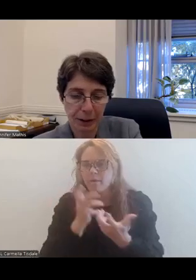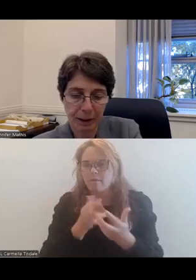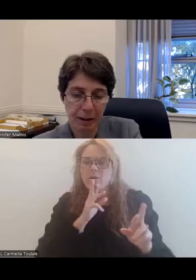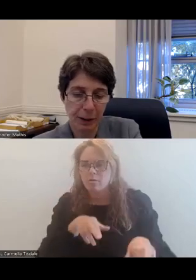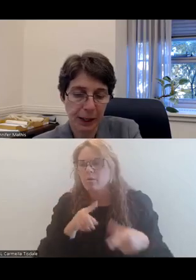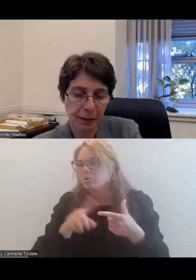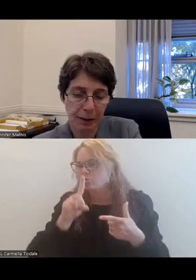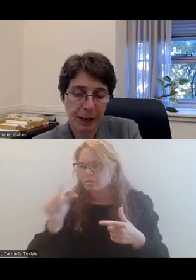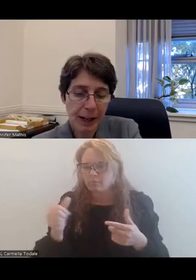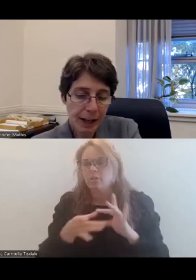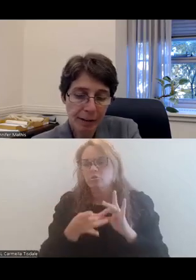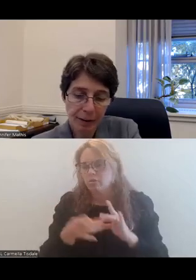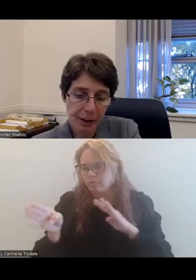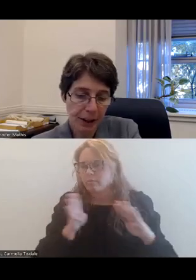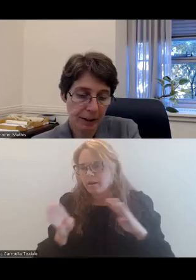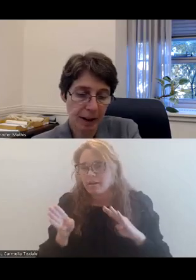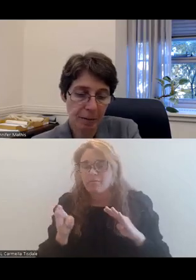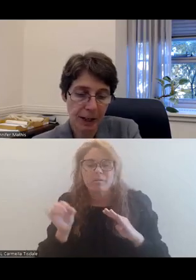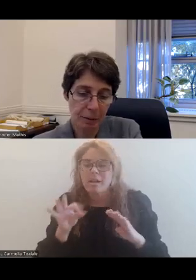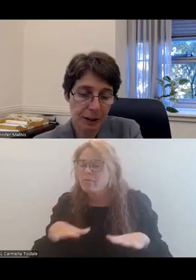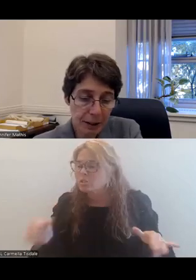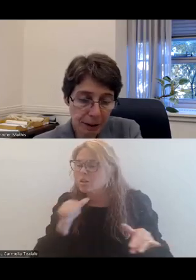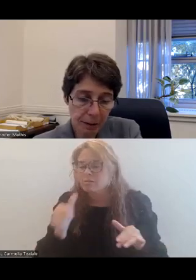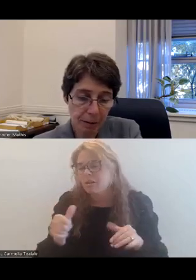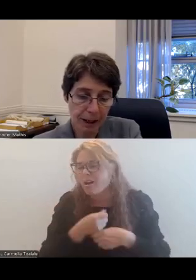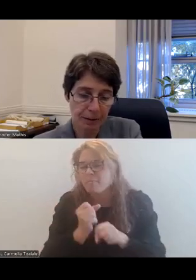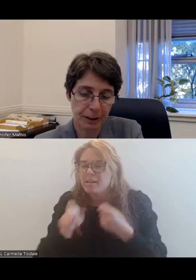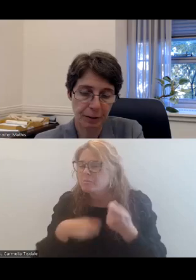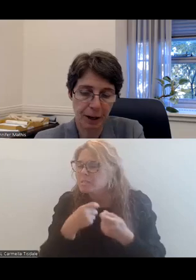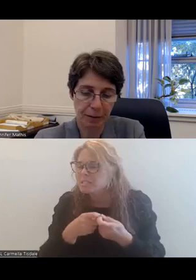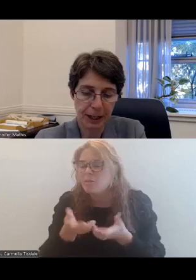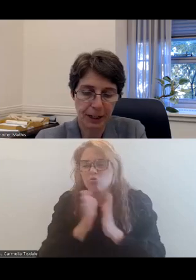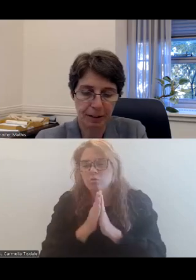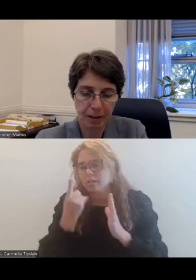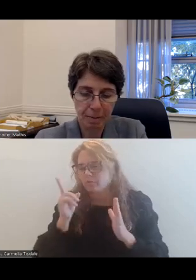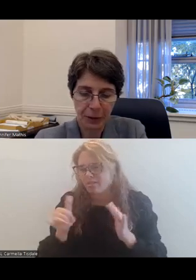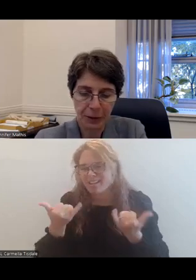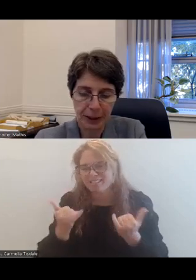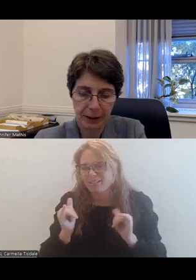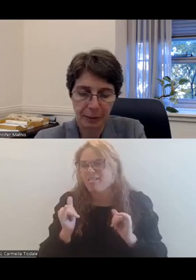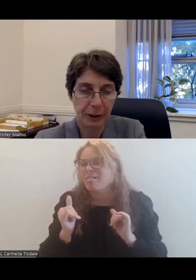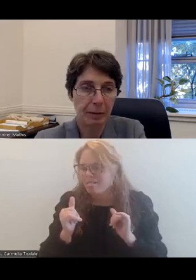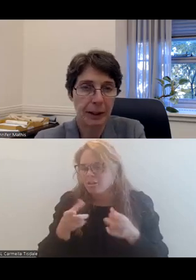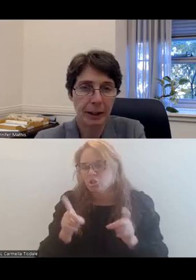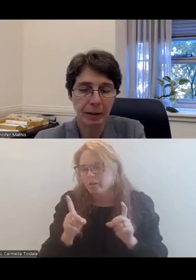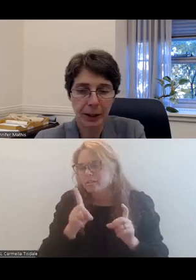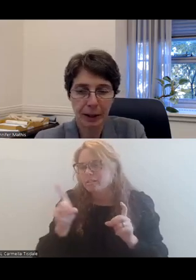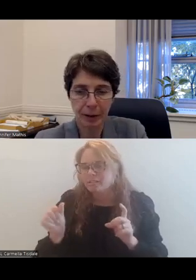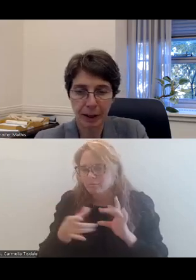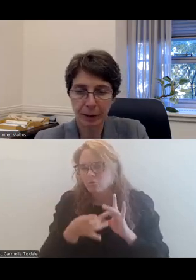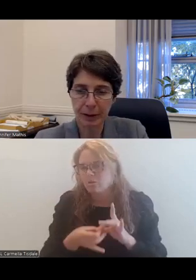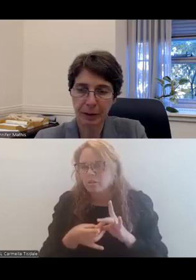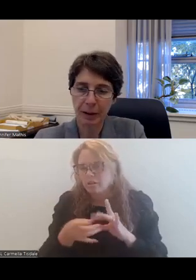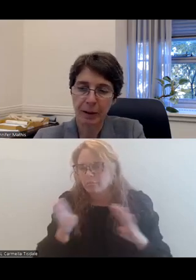disability-related behaviors, even if the child has not made a specific request for such modifications during a disability-related